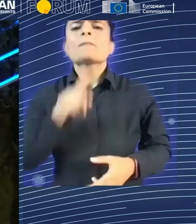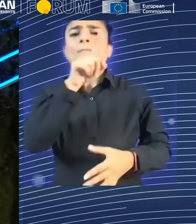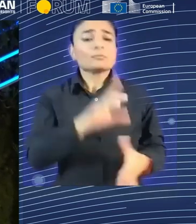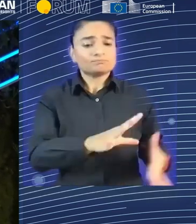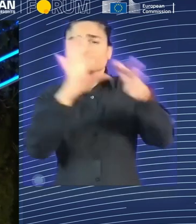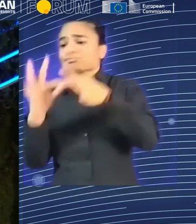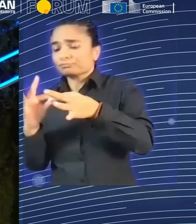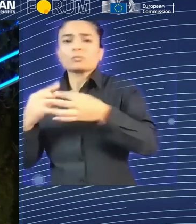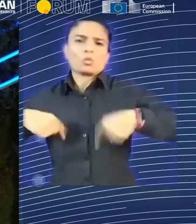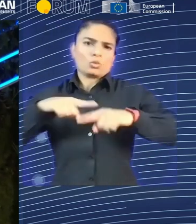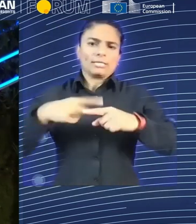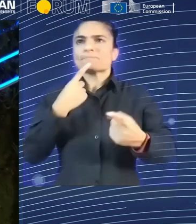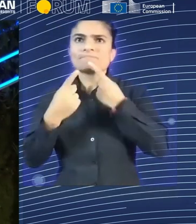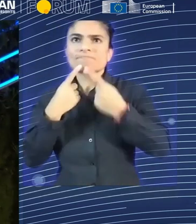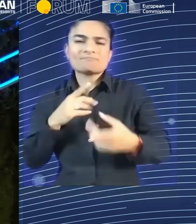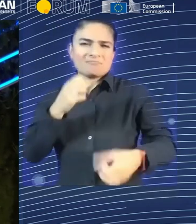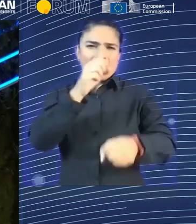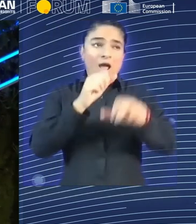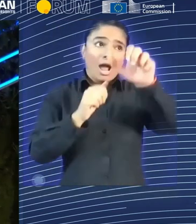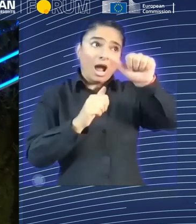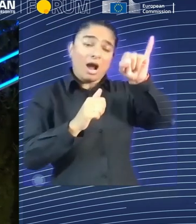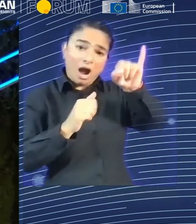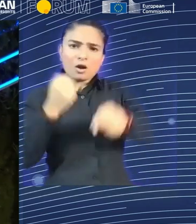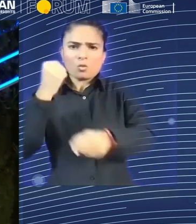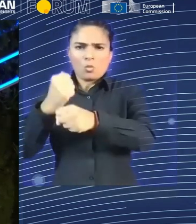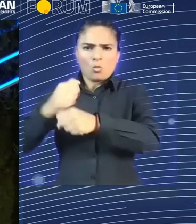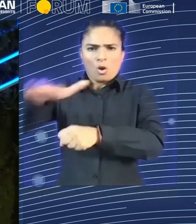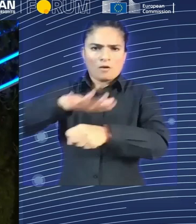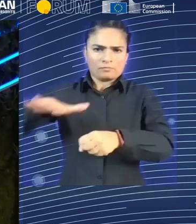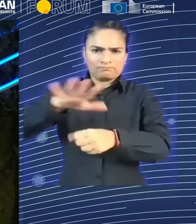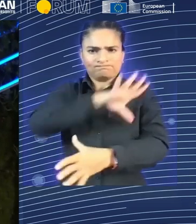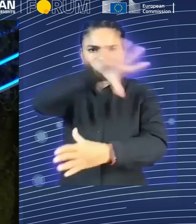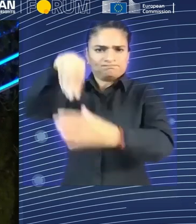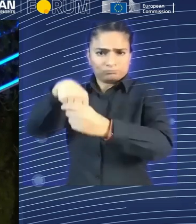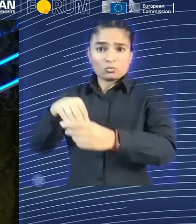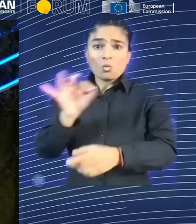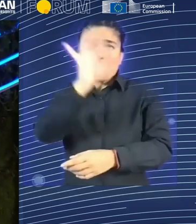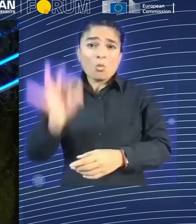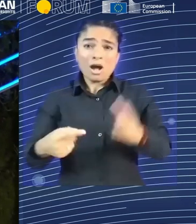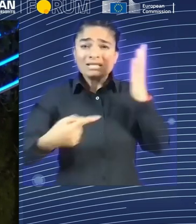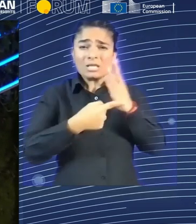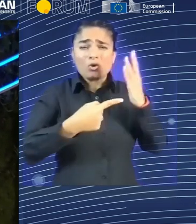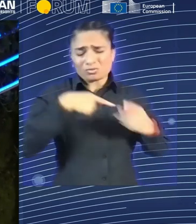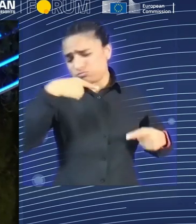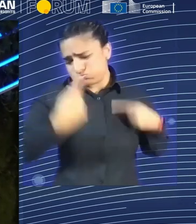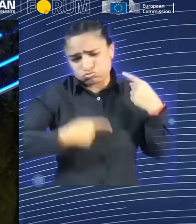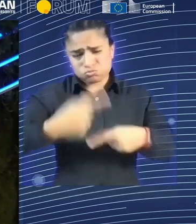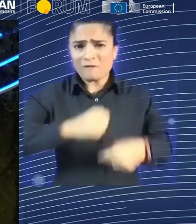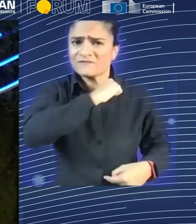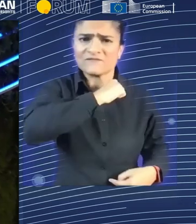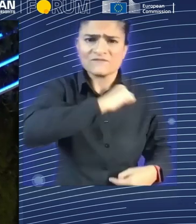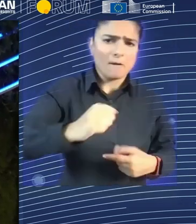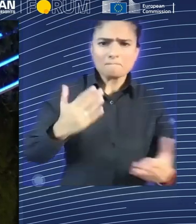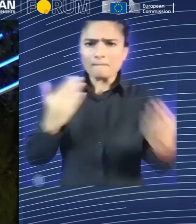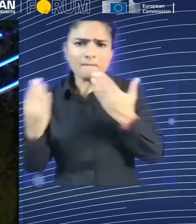And because it's so fast moving, because it's so dynamic and because there's so many unknowns, we believe that a multi